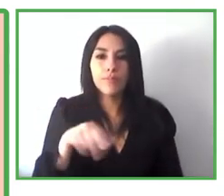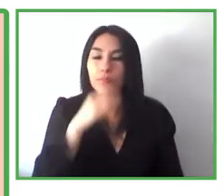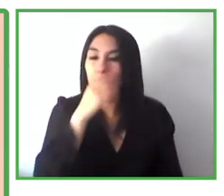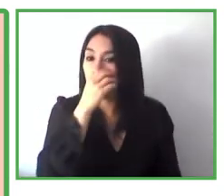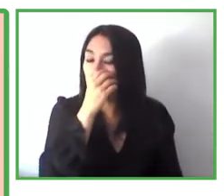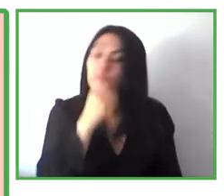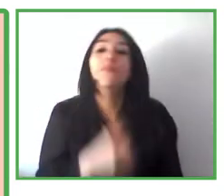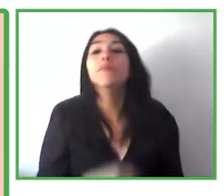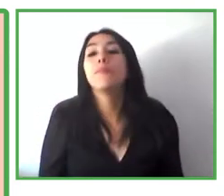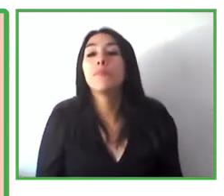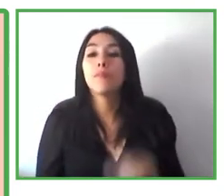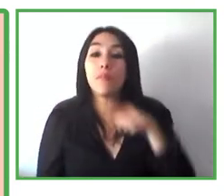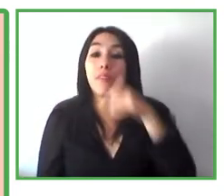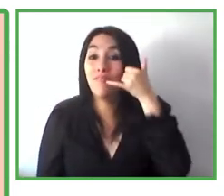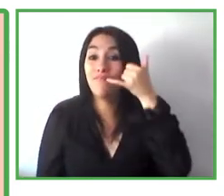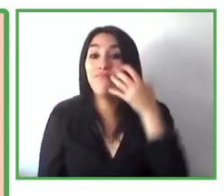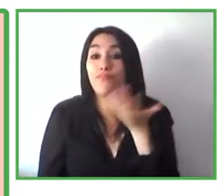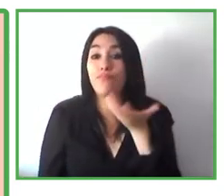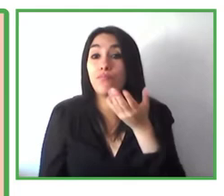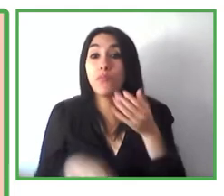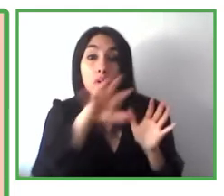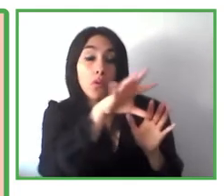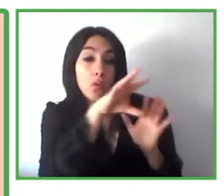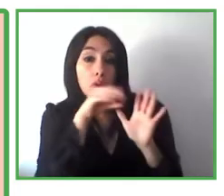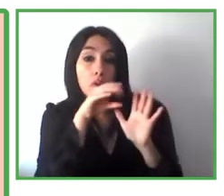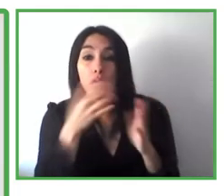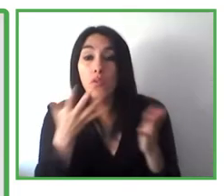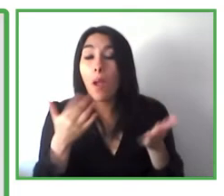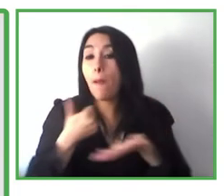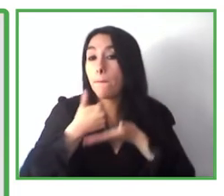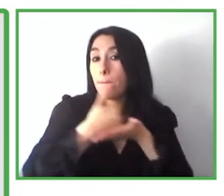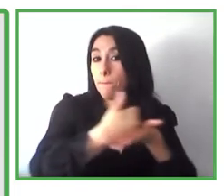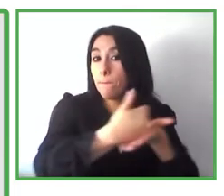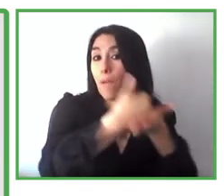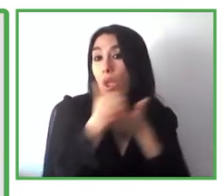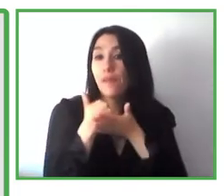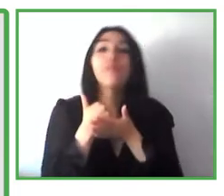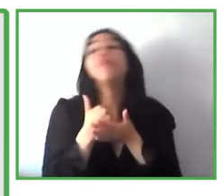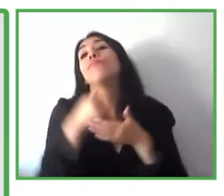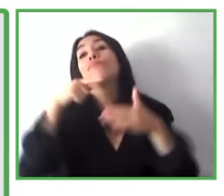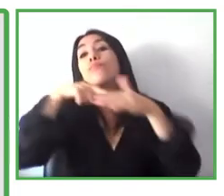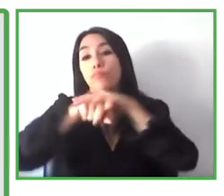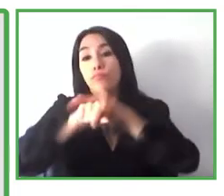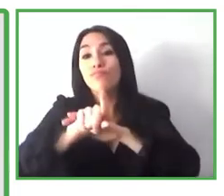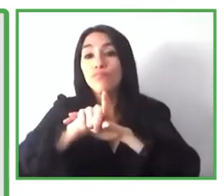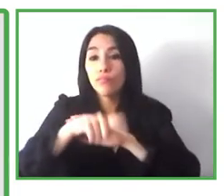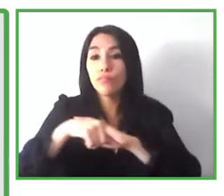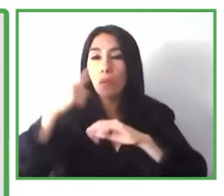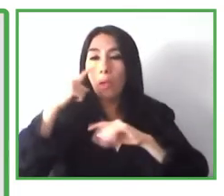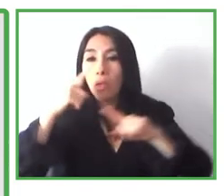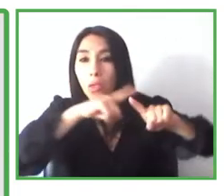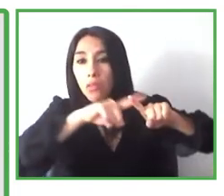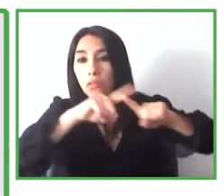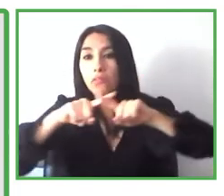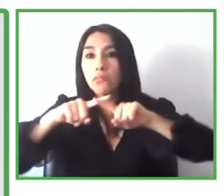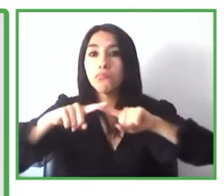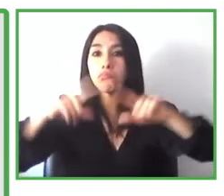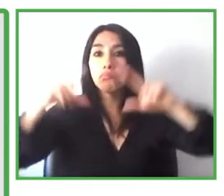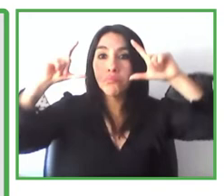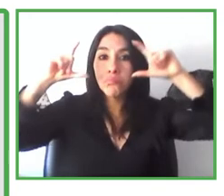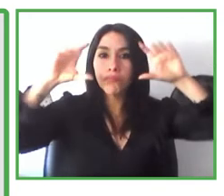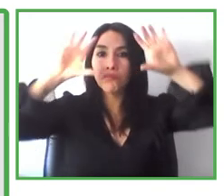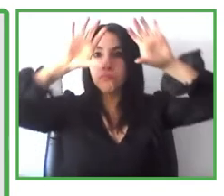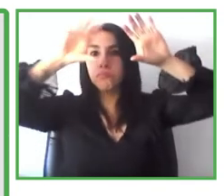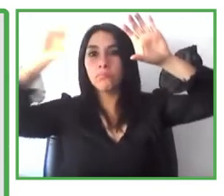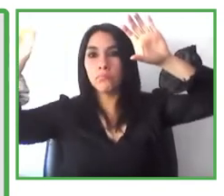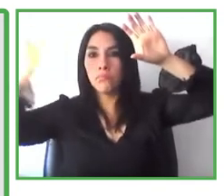overall to have technologies made available to facilitate access to the information which is available. Now we see some pictures